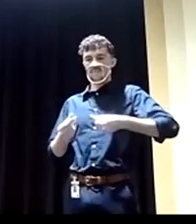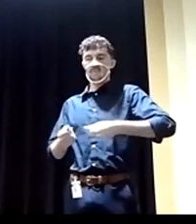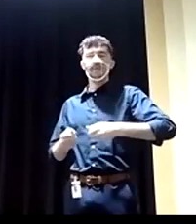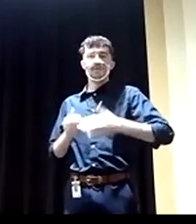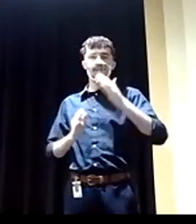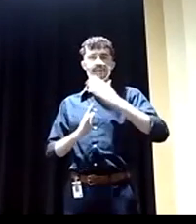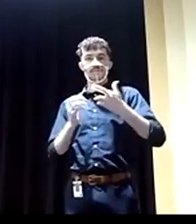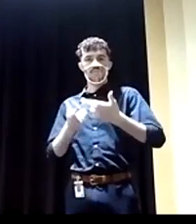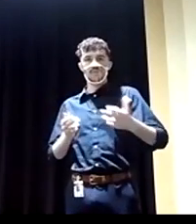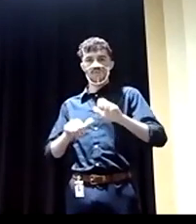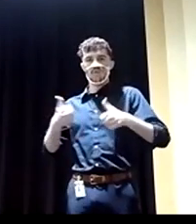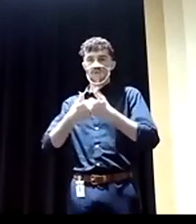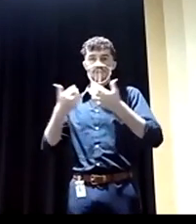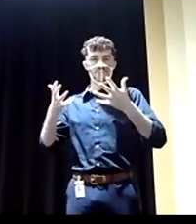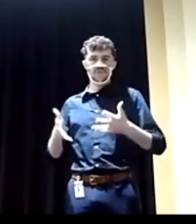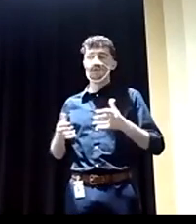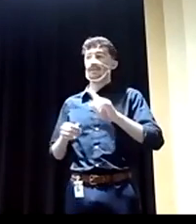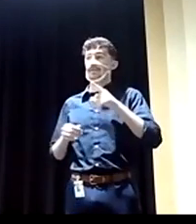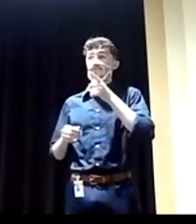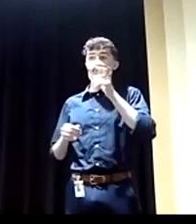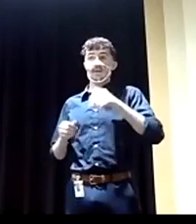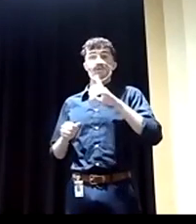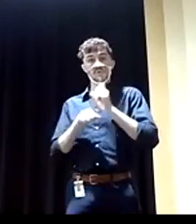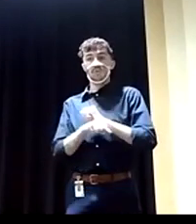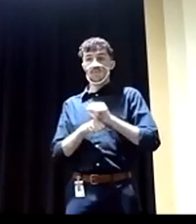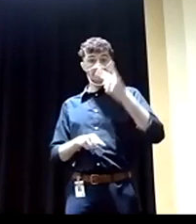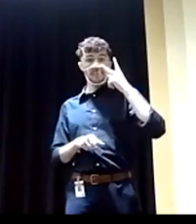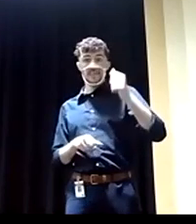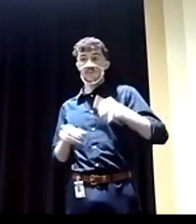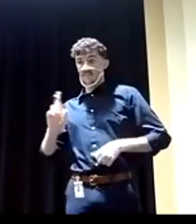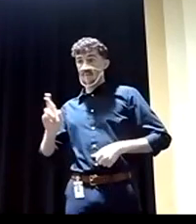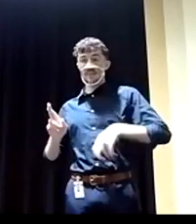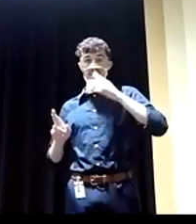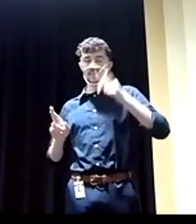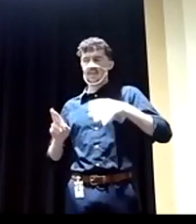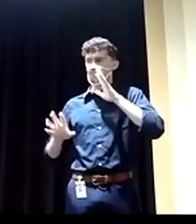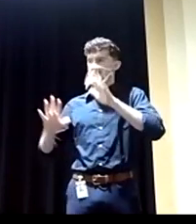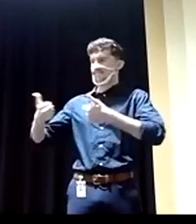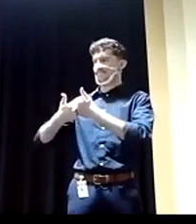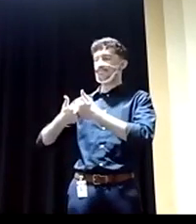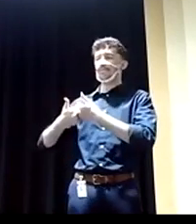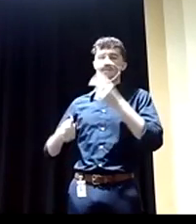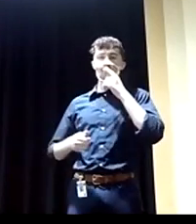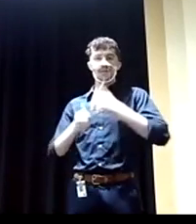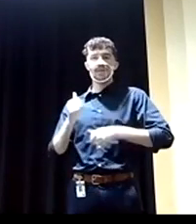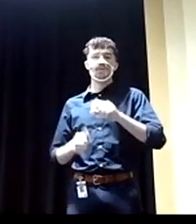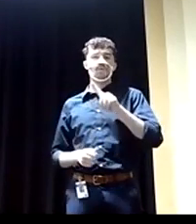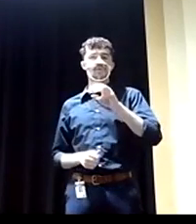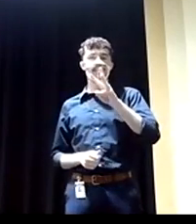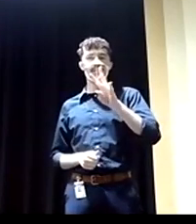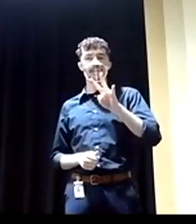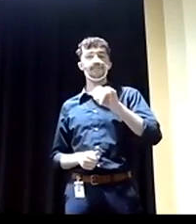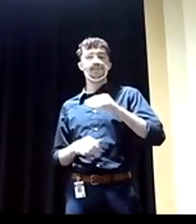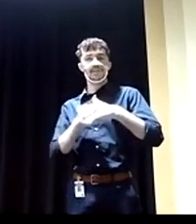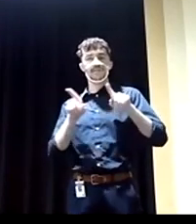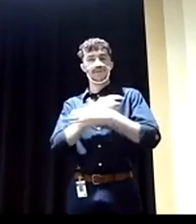and someone that can really get out and challenge the Republicans in every one of our 67 counties. Every one of them.